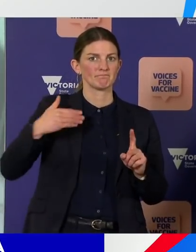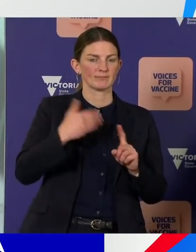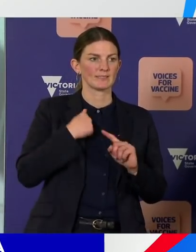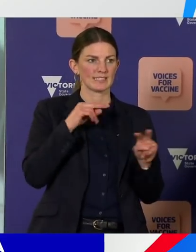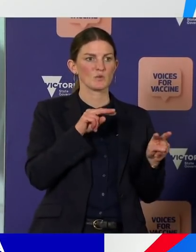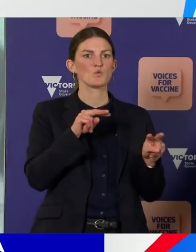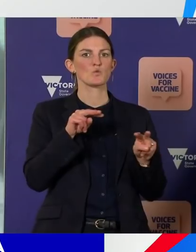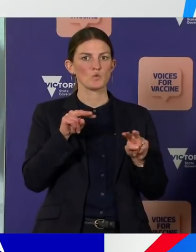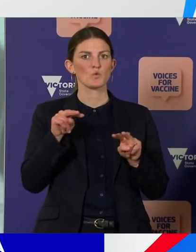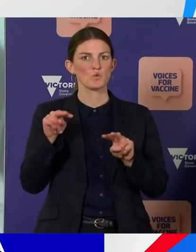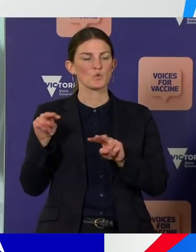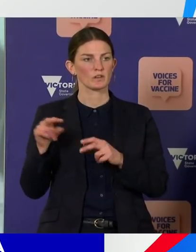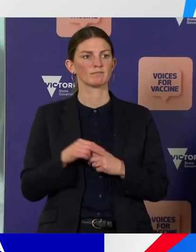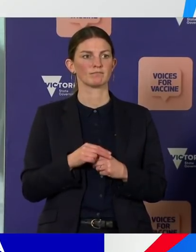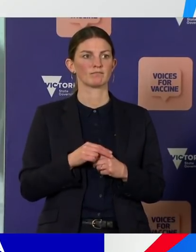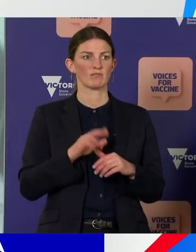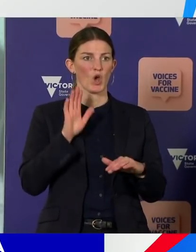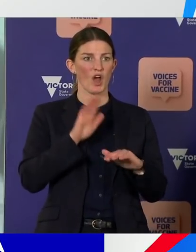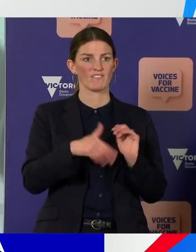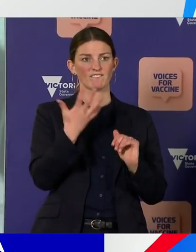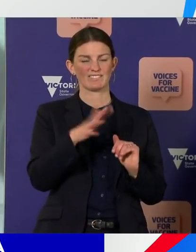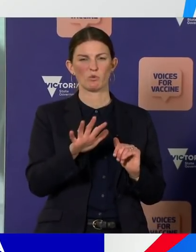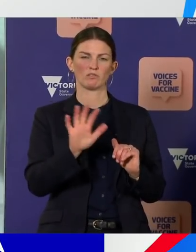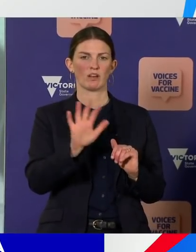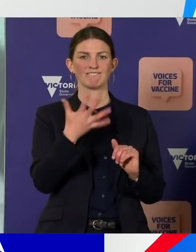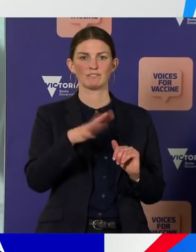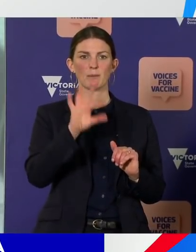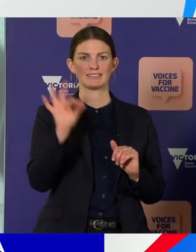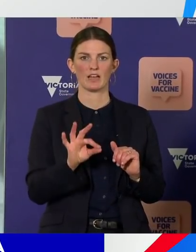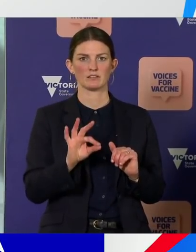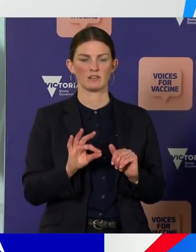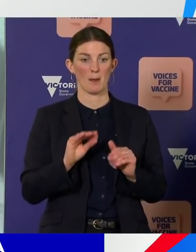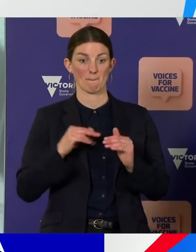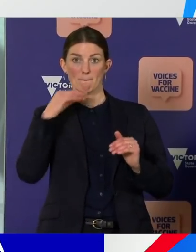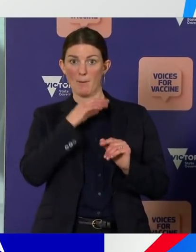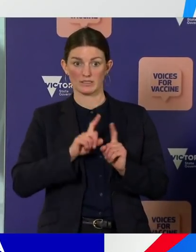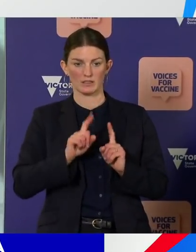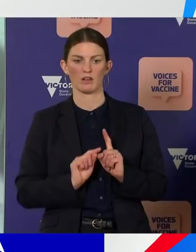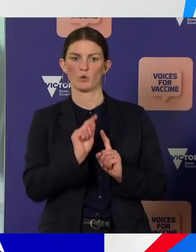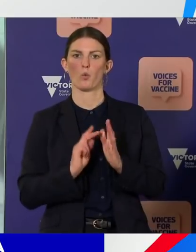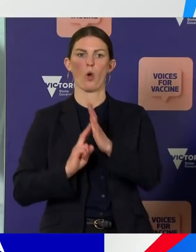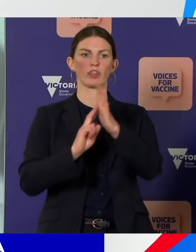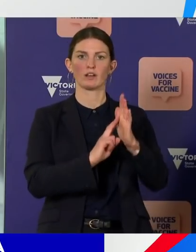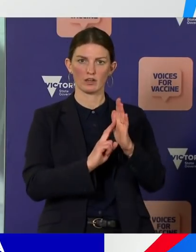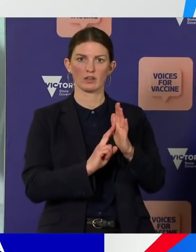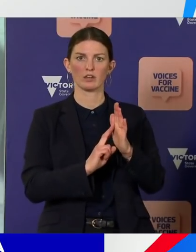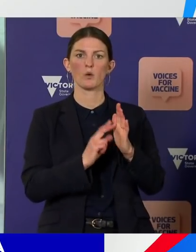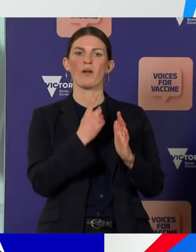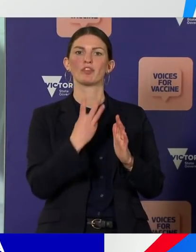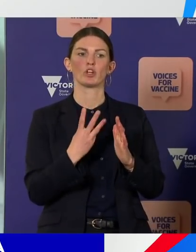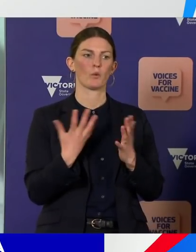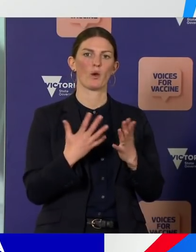or so. Around half of our cases are in the northern suburbs. Over a third are in our western suburbs. There